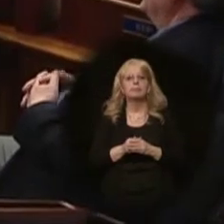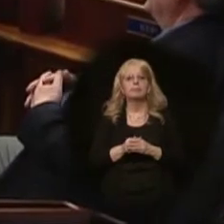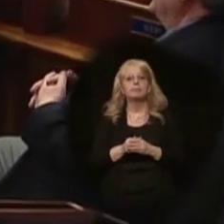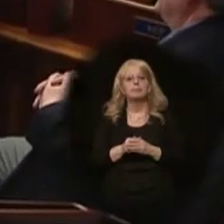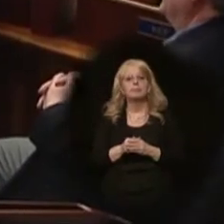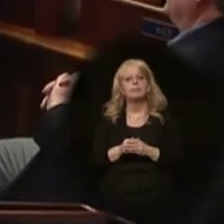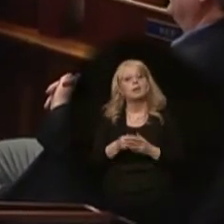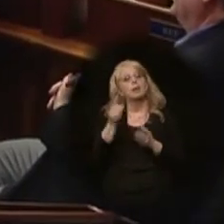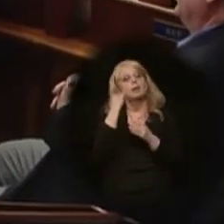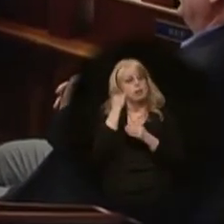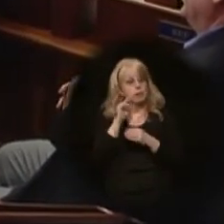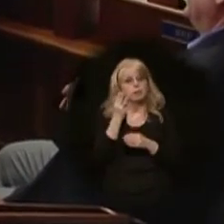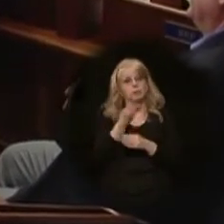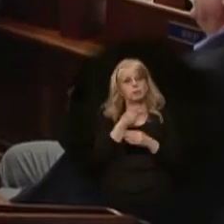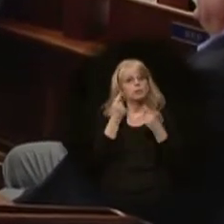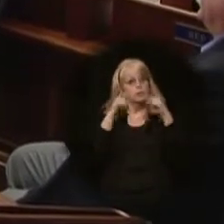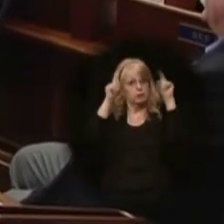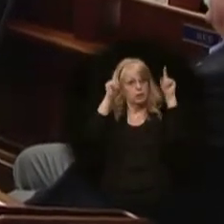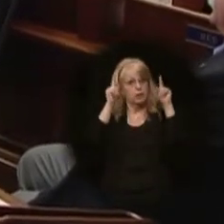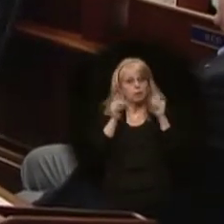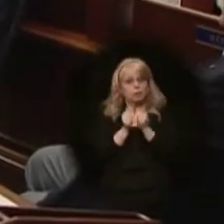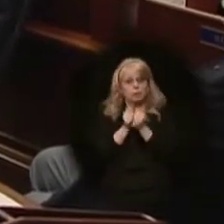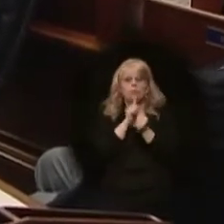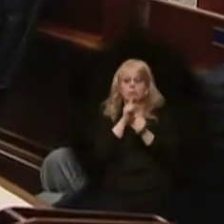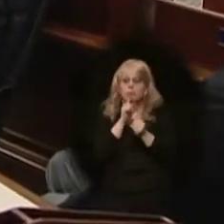If we're successful at real reform